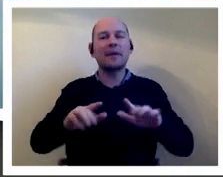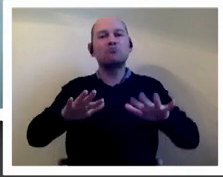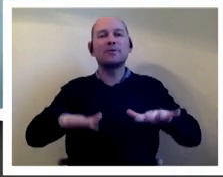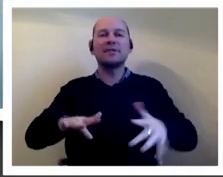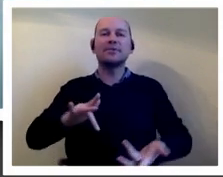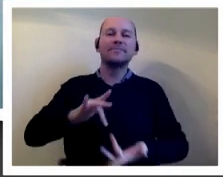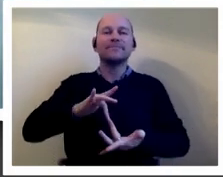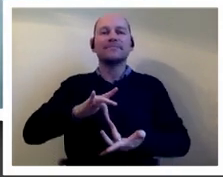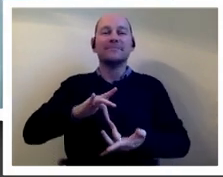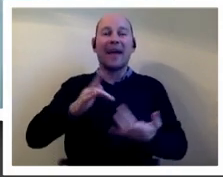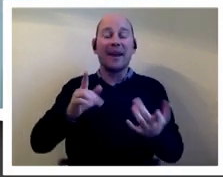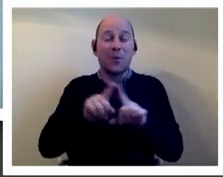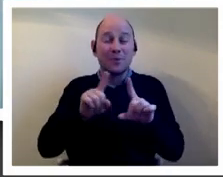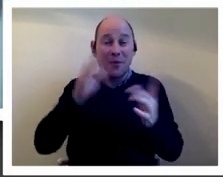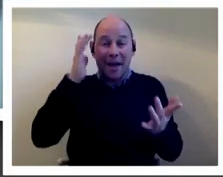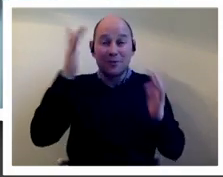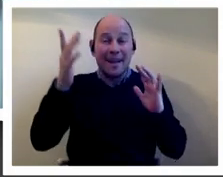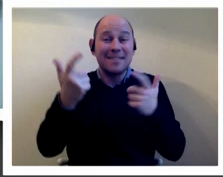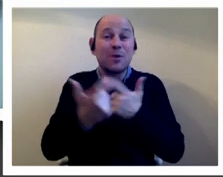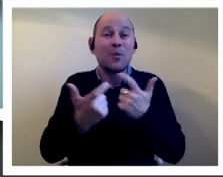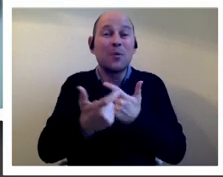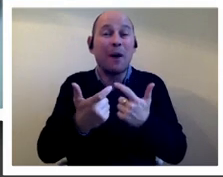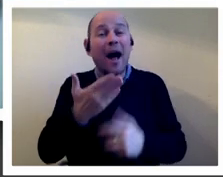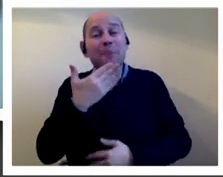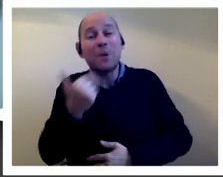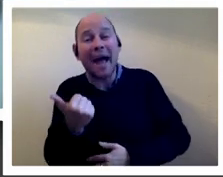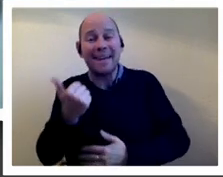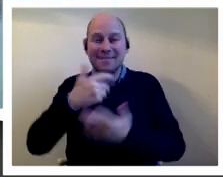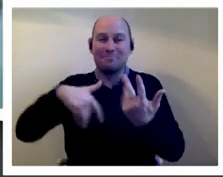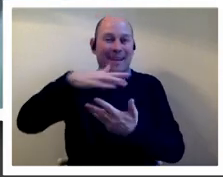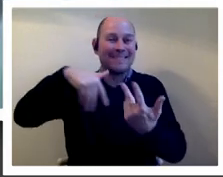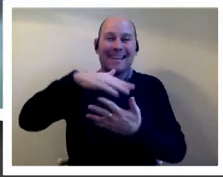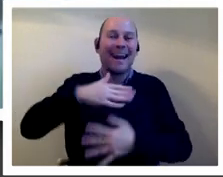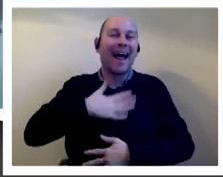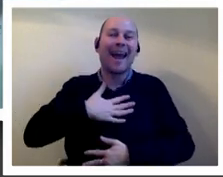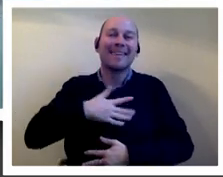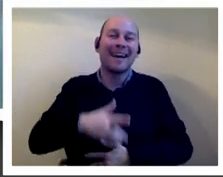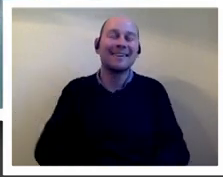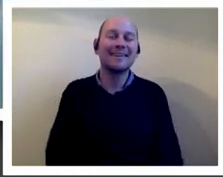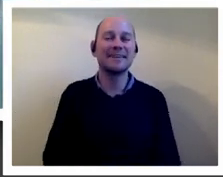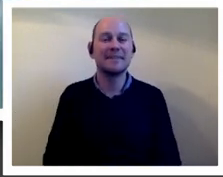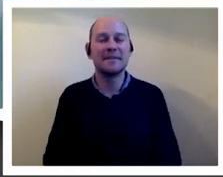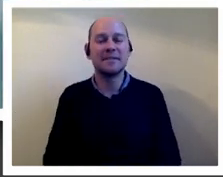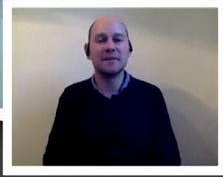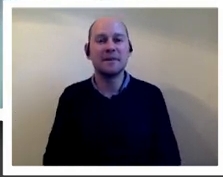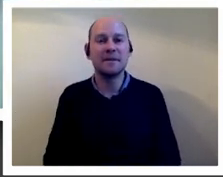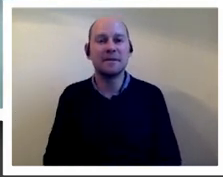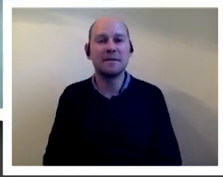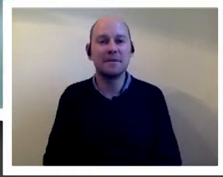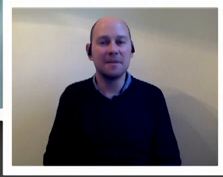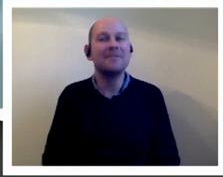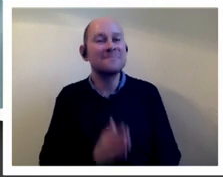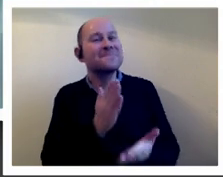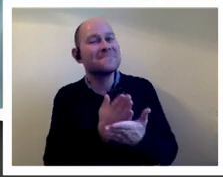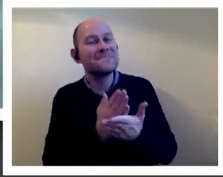madcap humor and the sort of the plightness of it all i think which i really like as a yeah yeah absolutely i think i agree